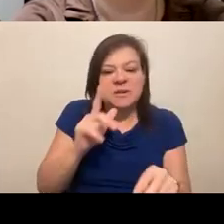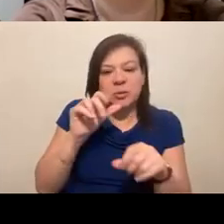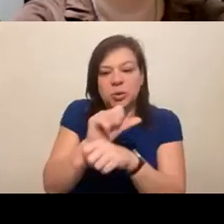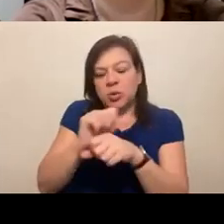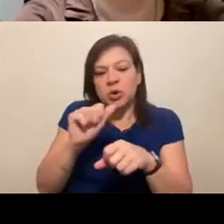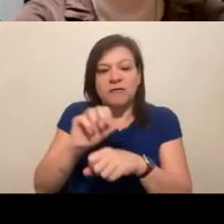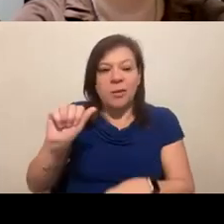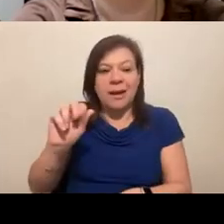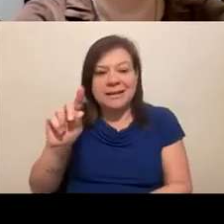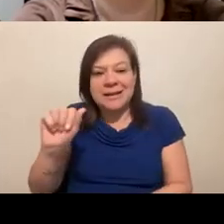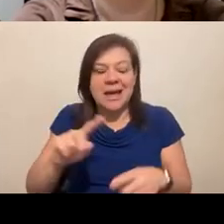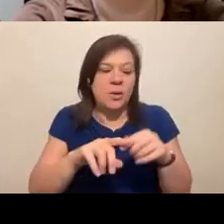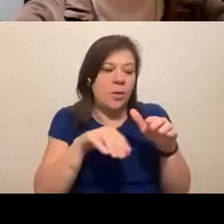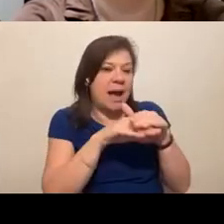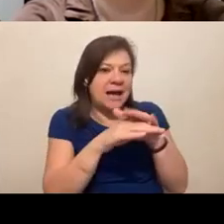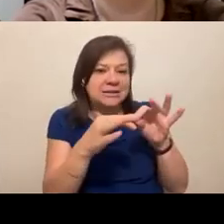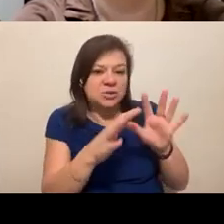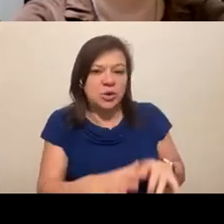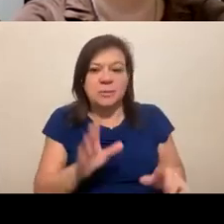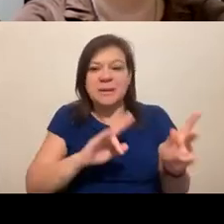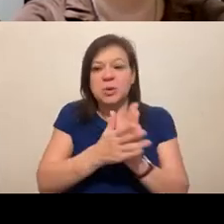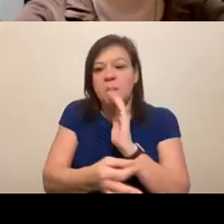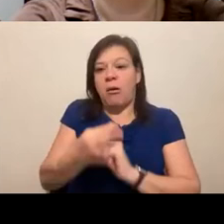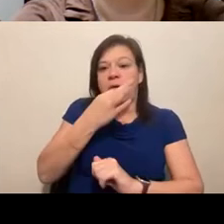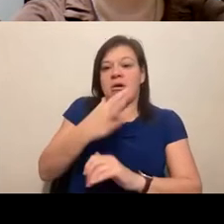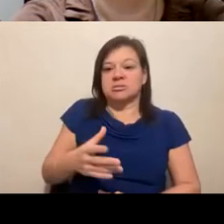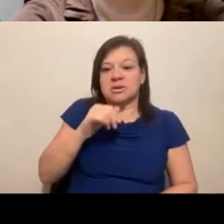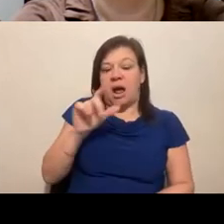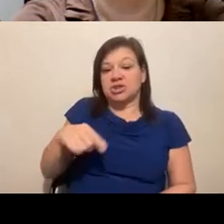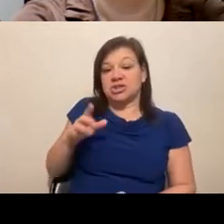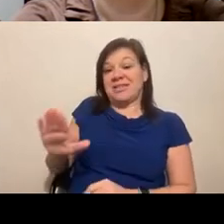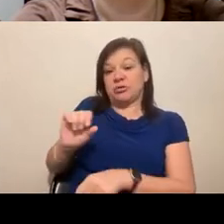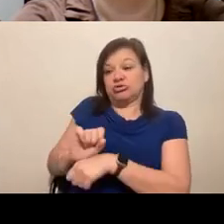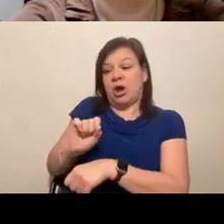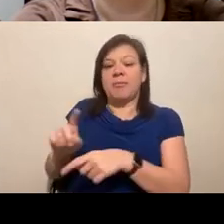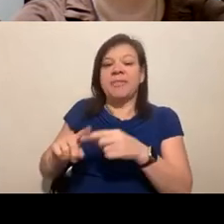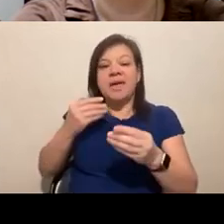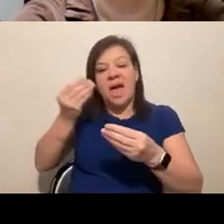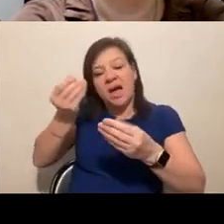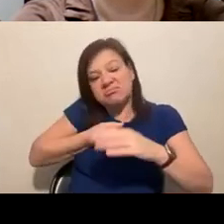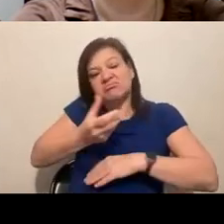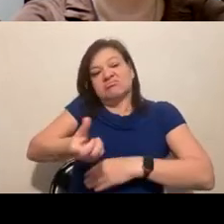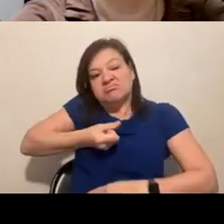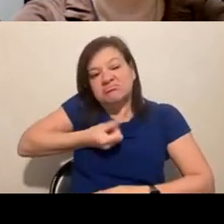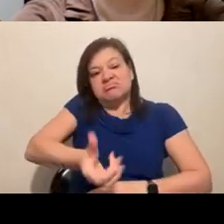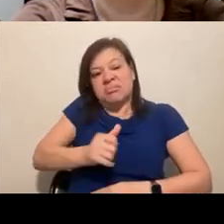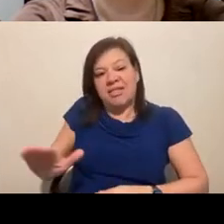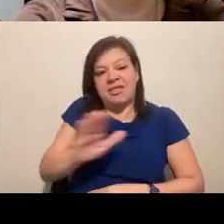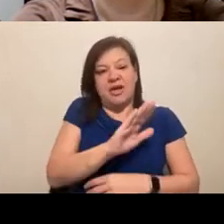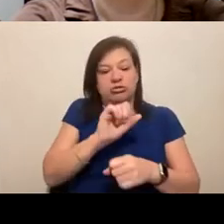the ADA, who are experts at not only their job, but at communicating about their job and explaining